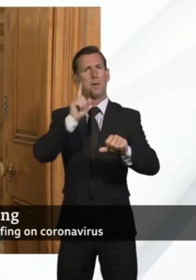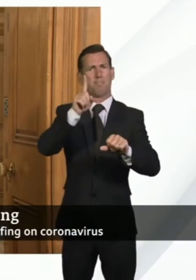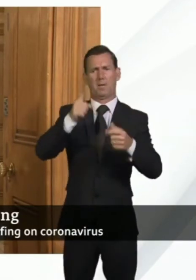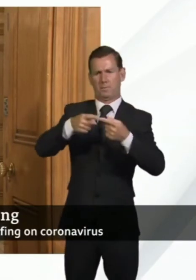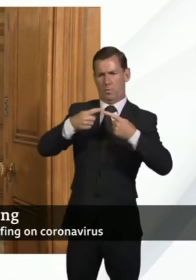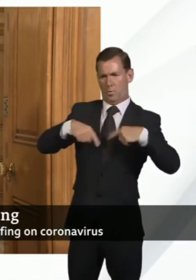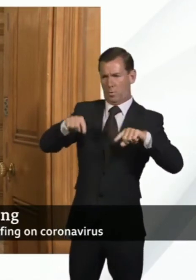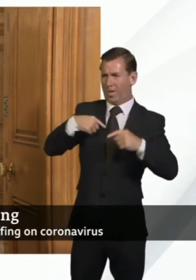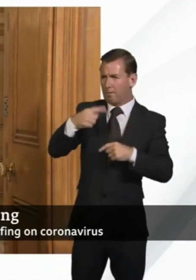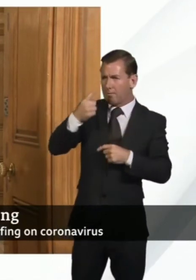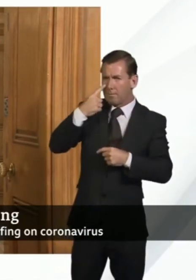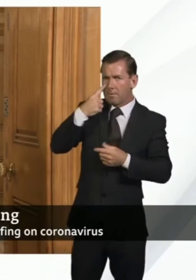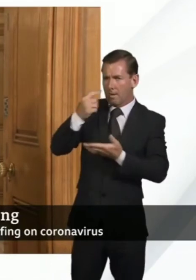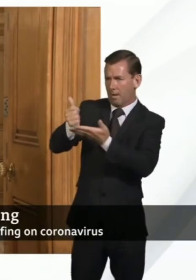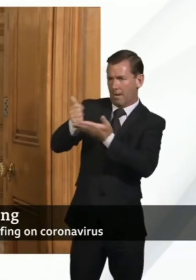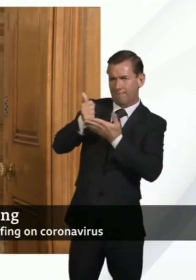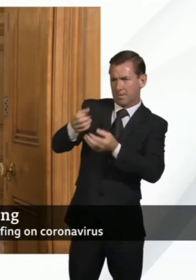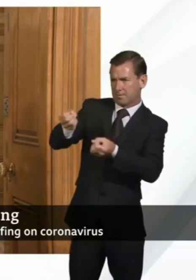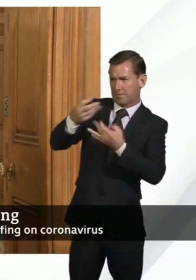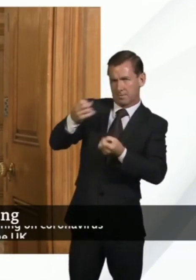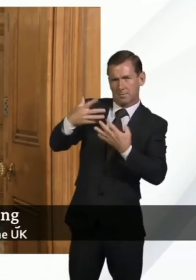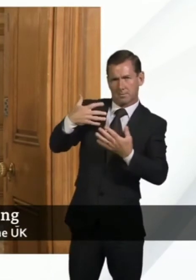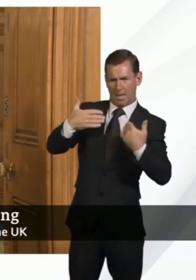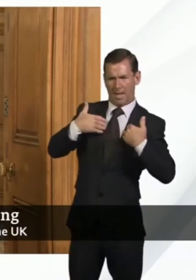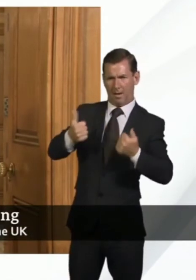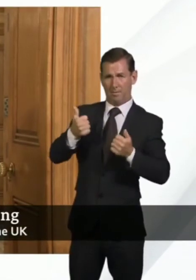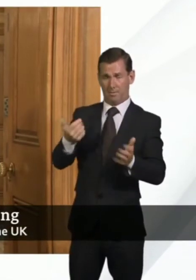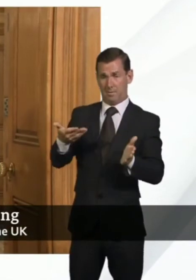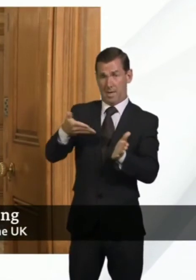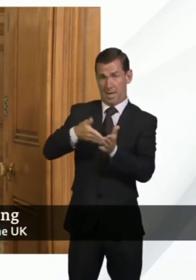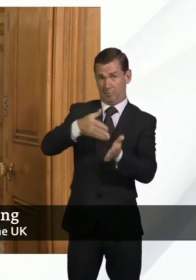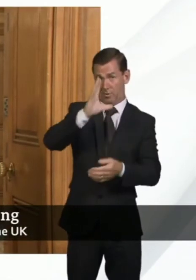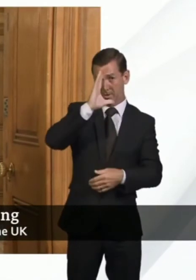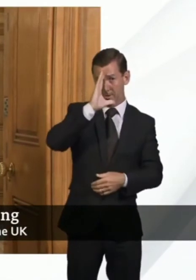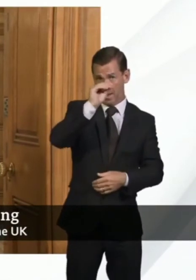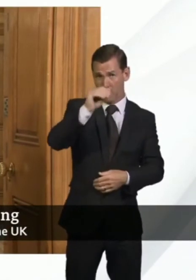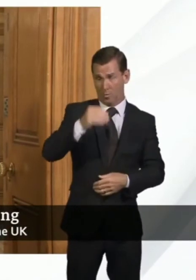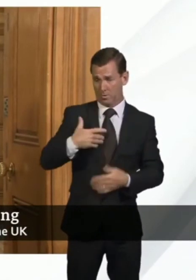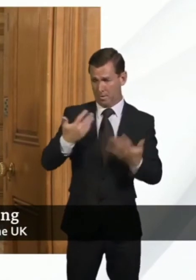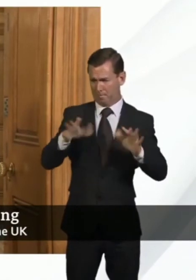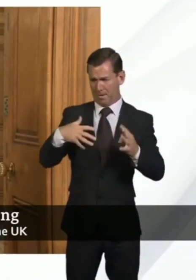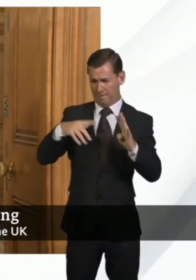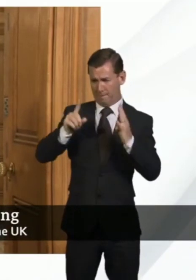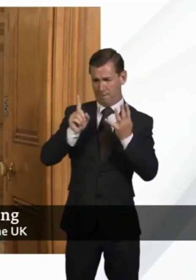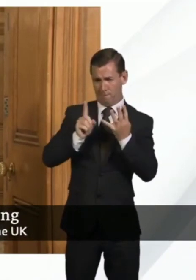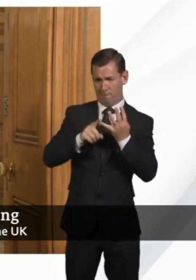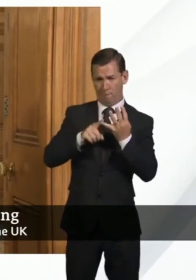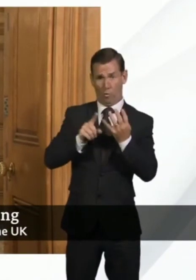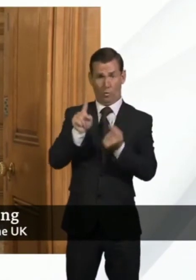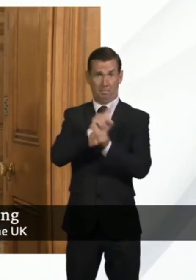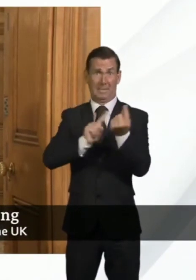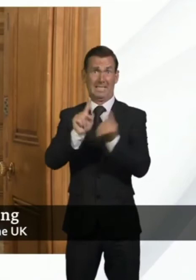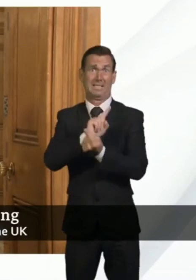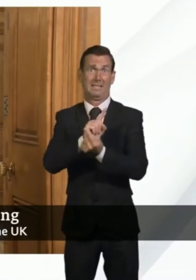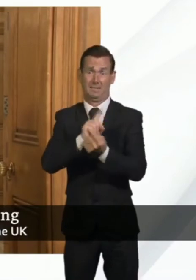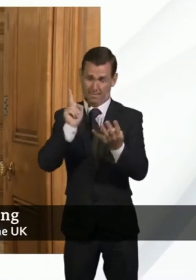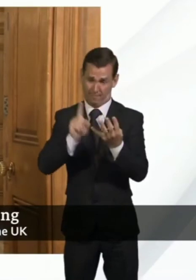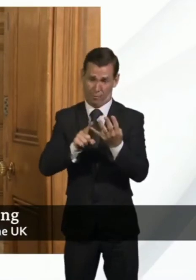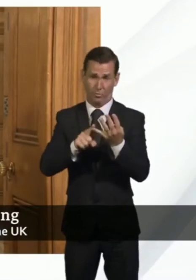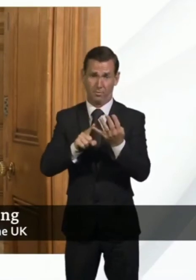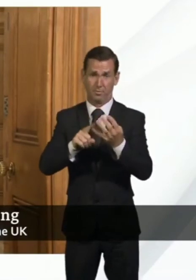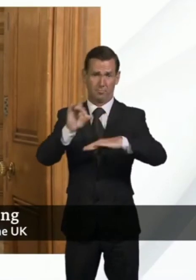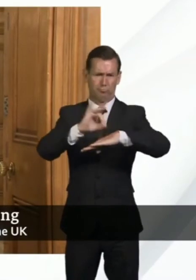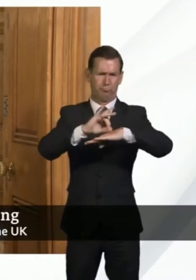the health advice I can update you again today for the fourth time there were meetings between elite sports and